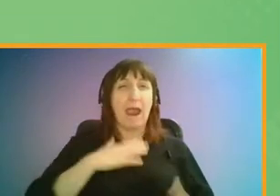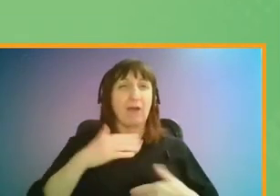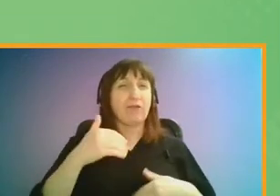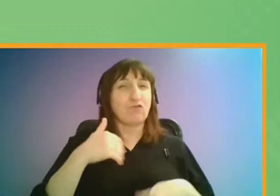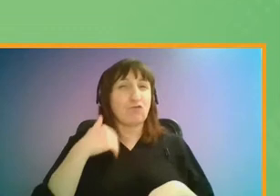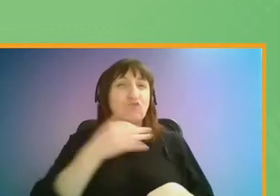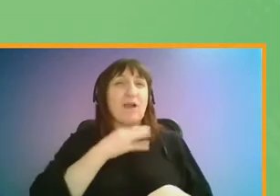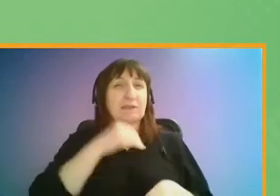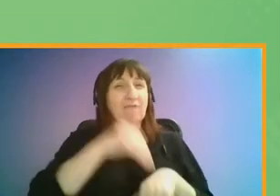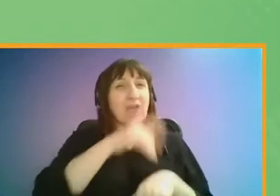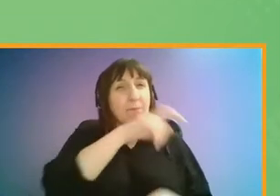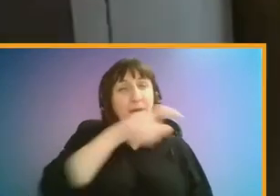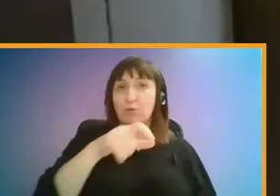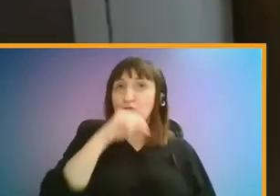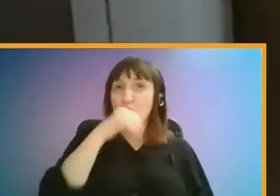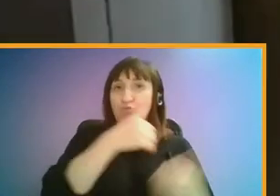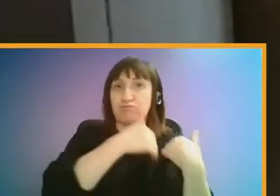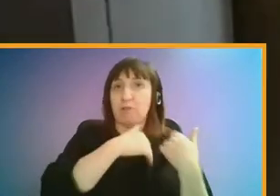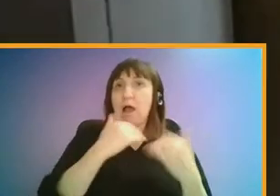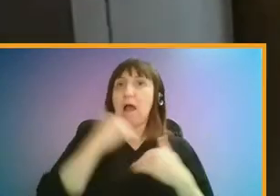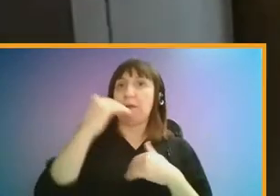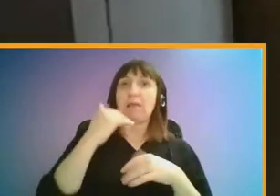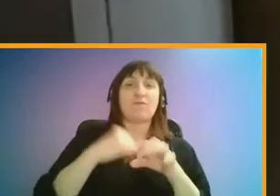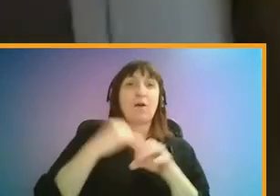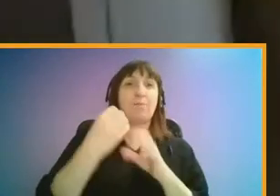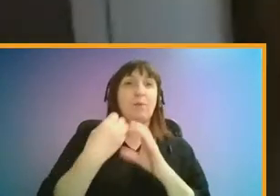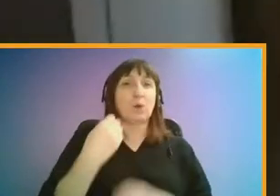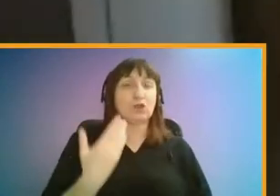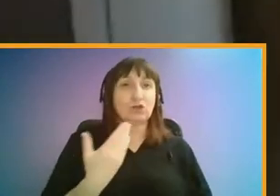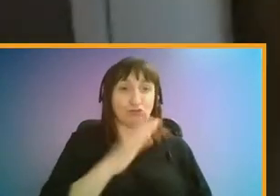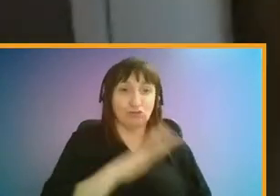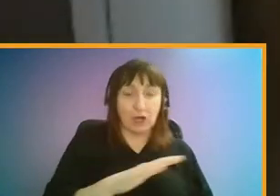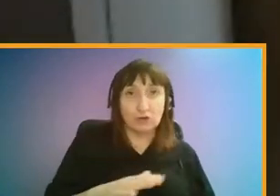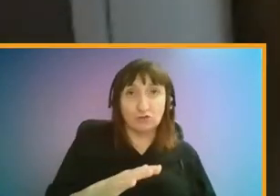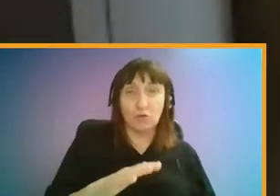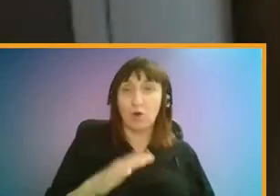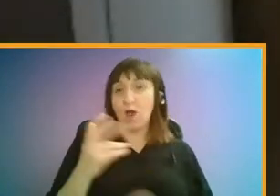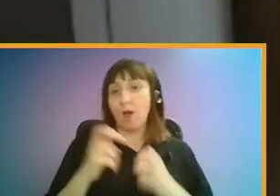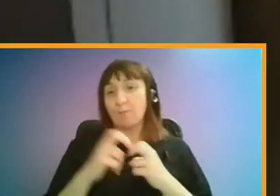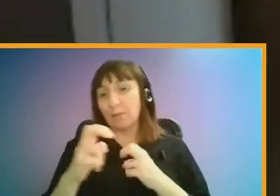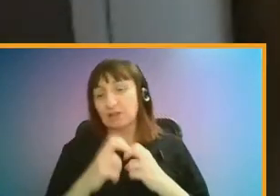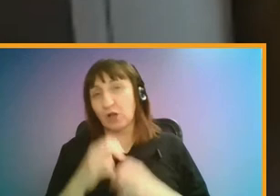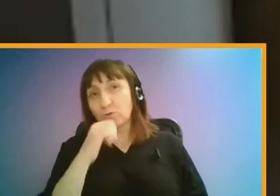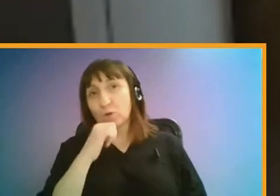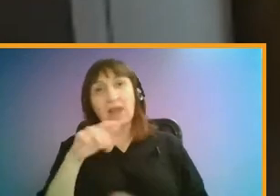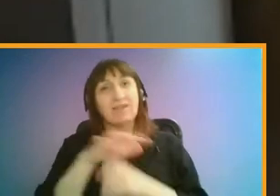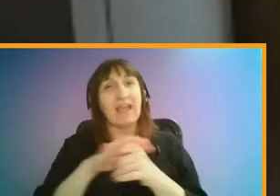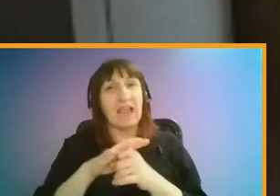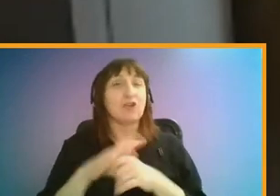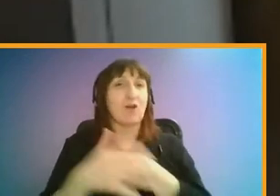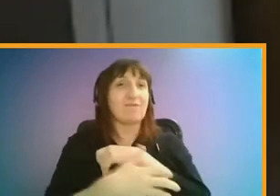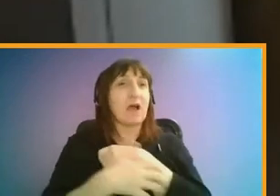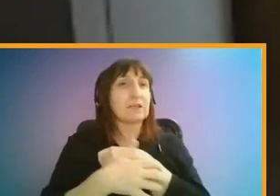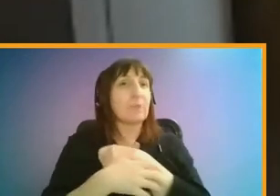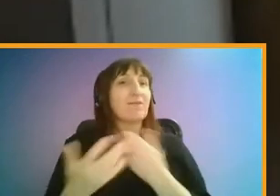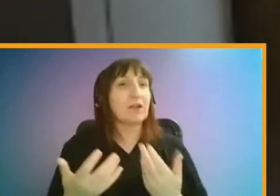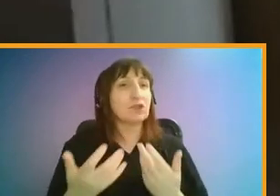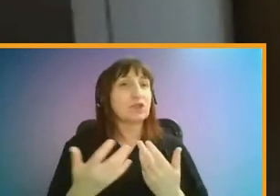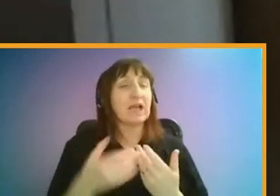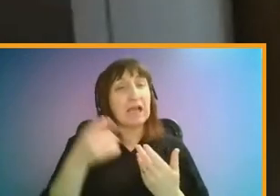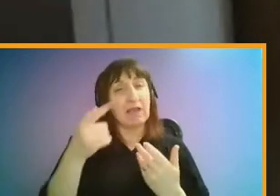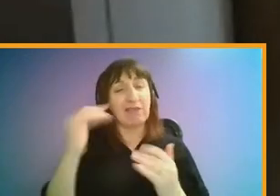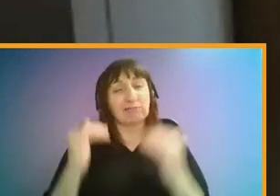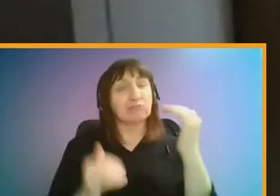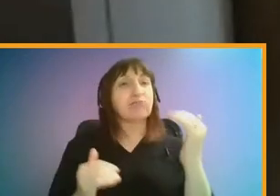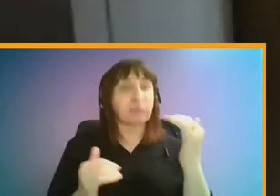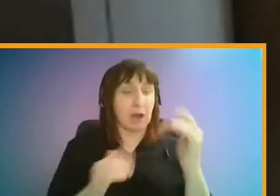those who are not responsible for the high levels of pollution, including children, public transport users and those in areas of high deprivation. This injustice